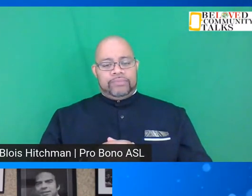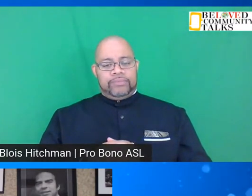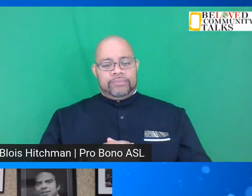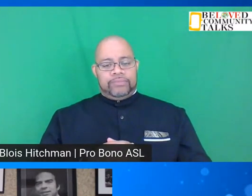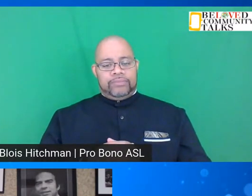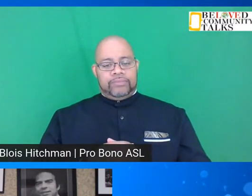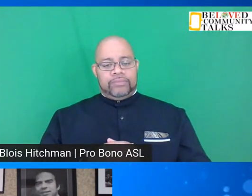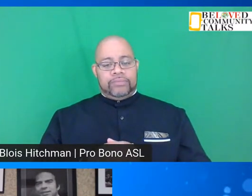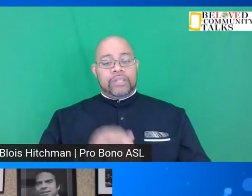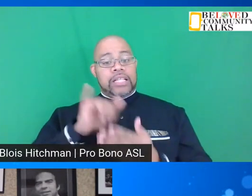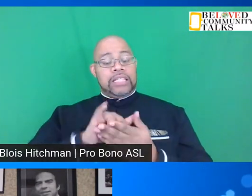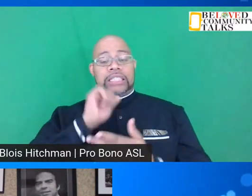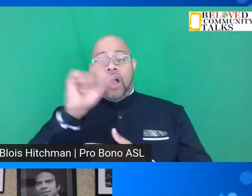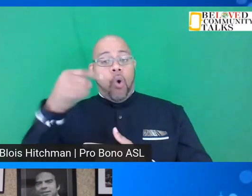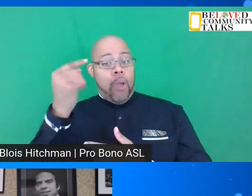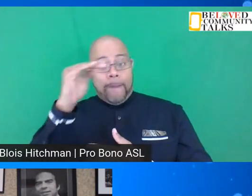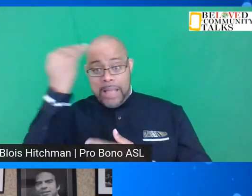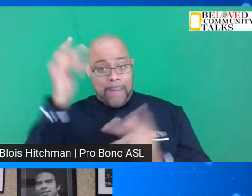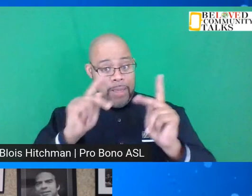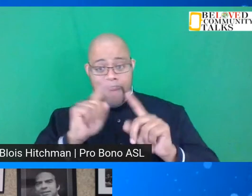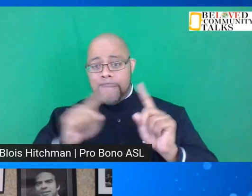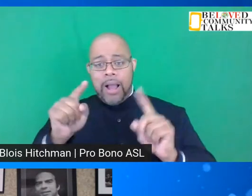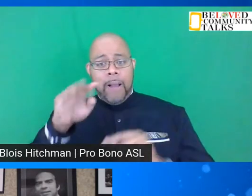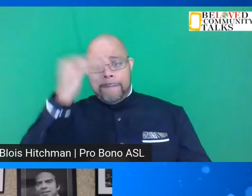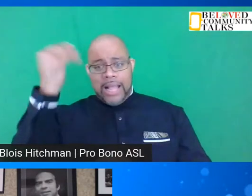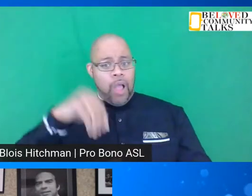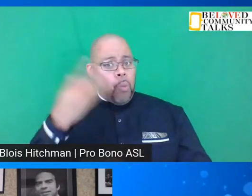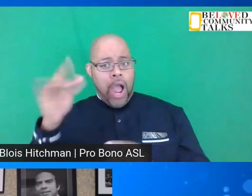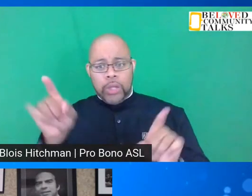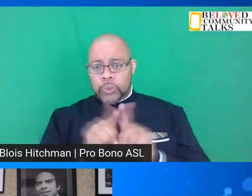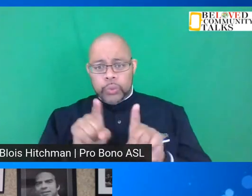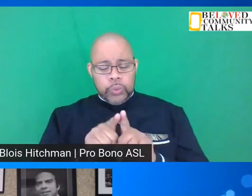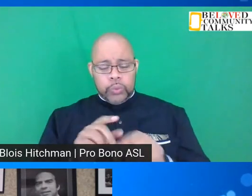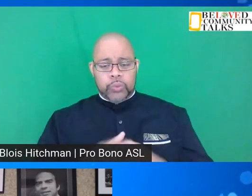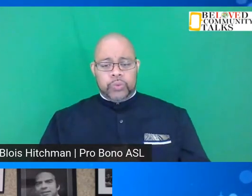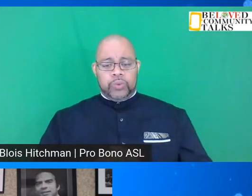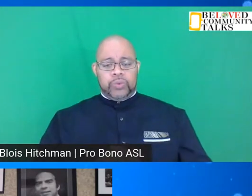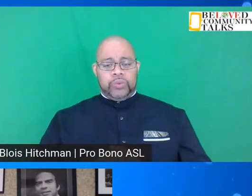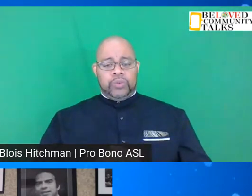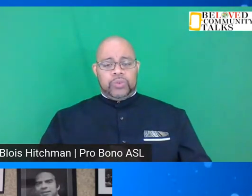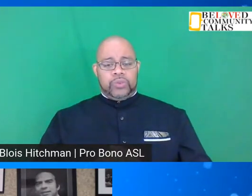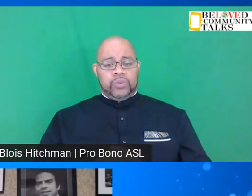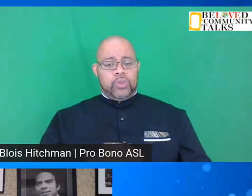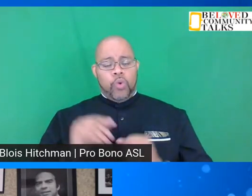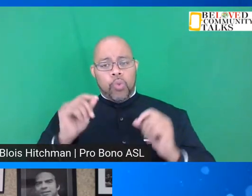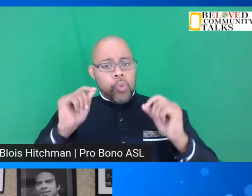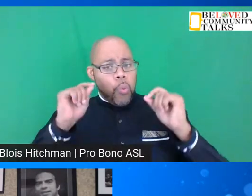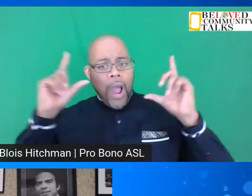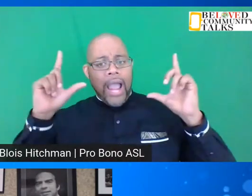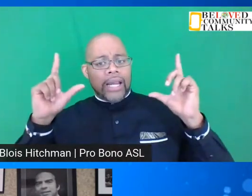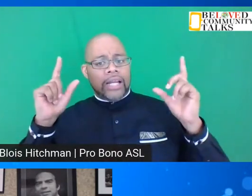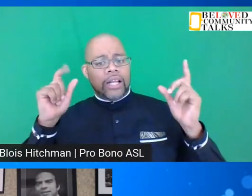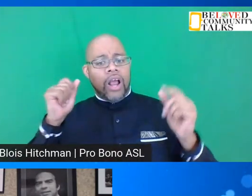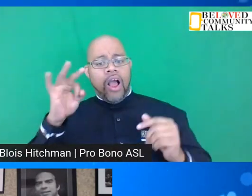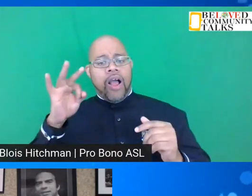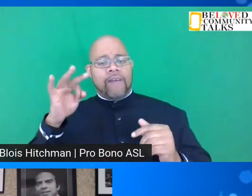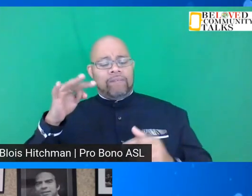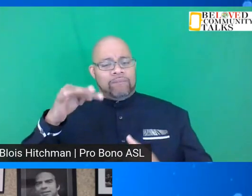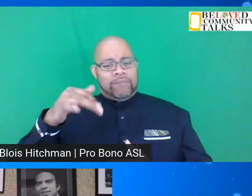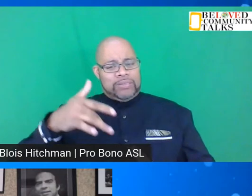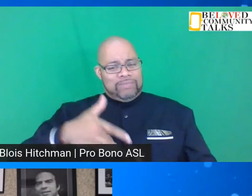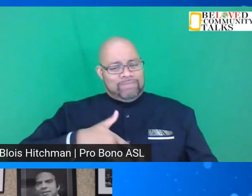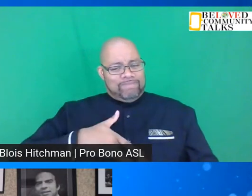which is not only black people but is black and white the awakening of the conscience